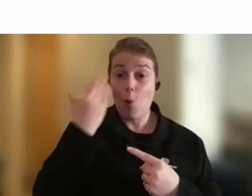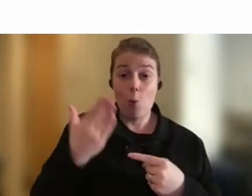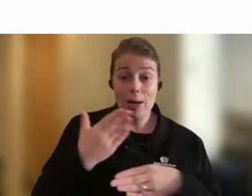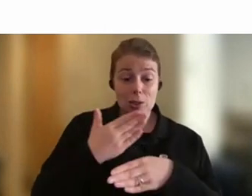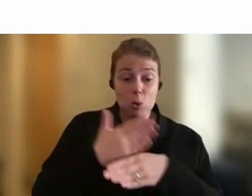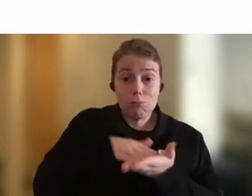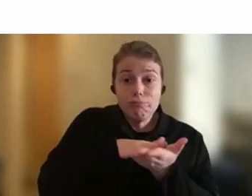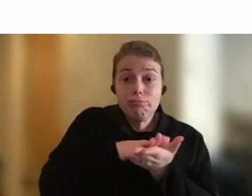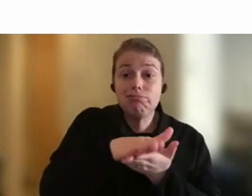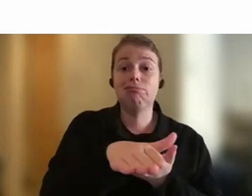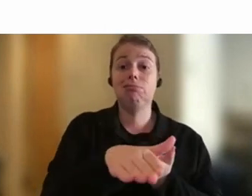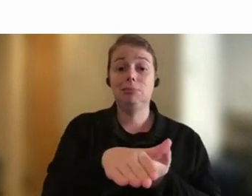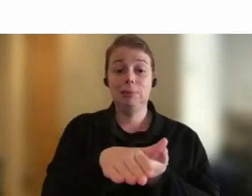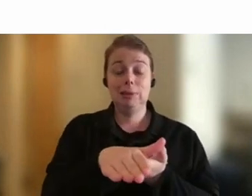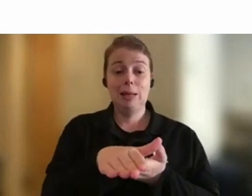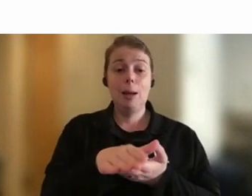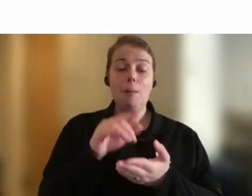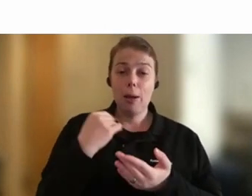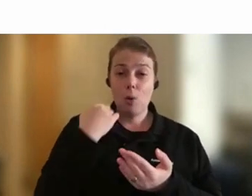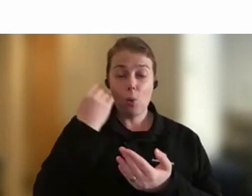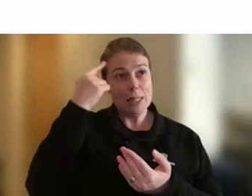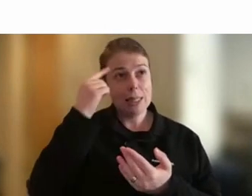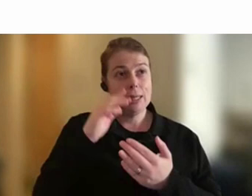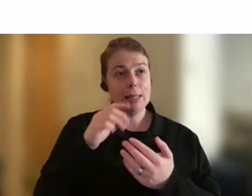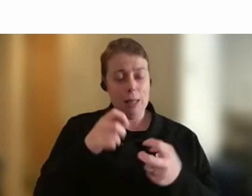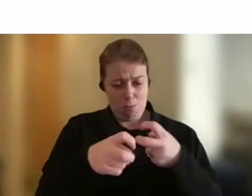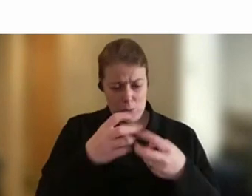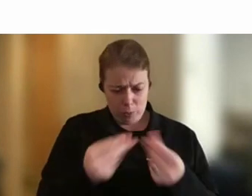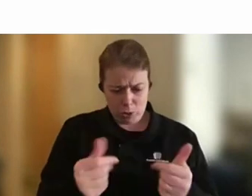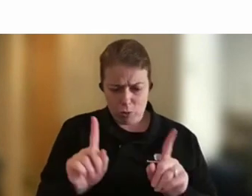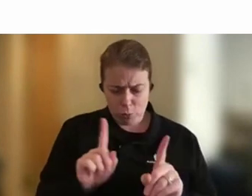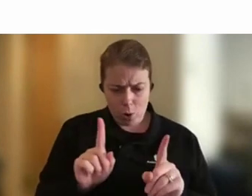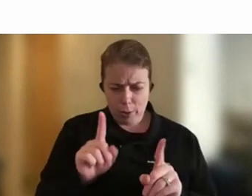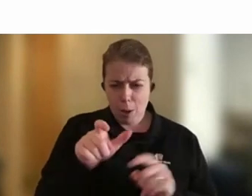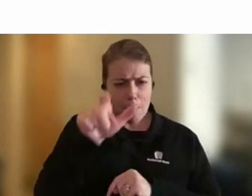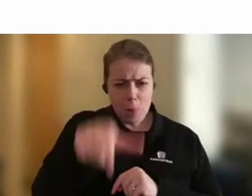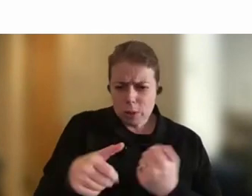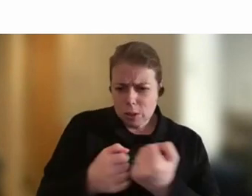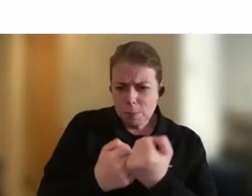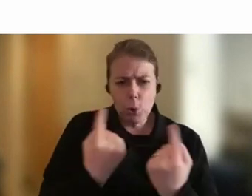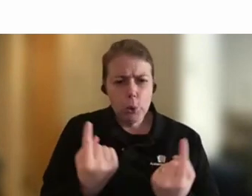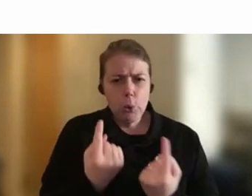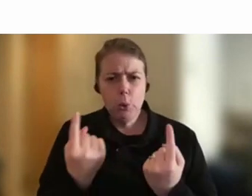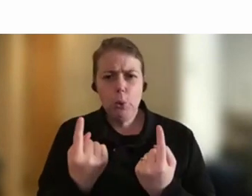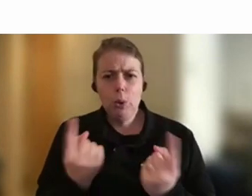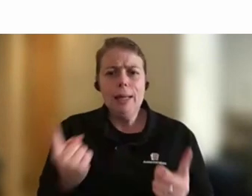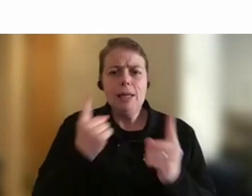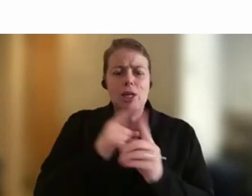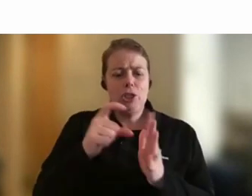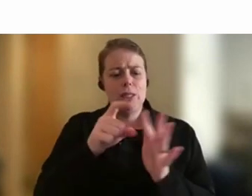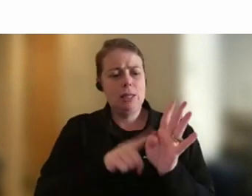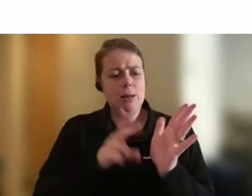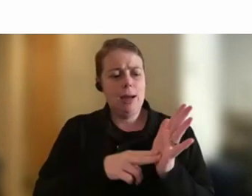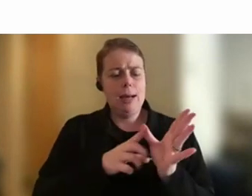you're trying to solve, who is the person you're trying to support, it changes the dynamic in the room in terms of how departments work together. So